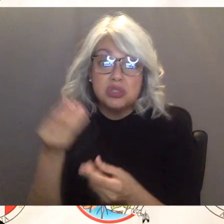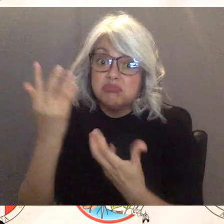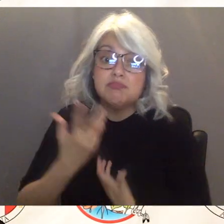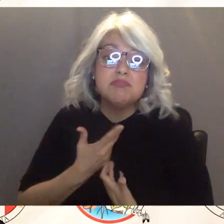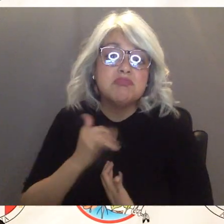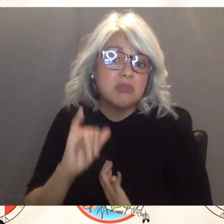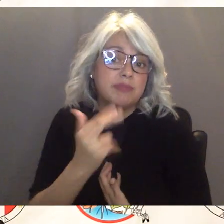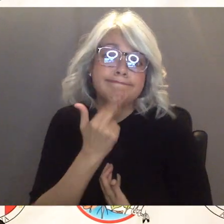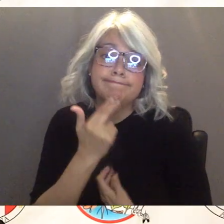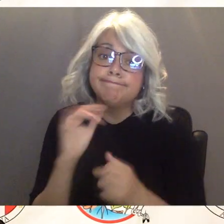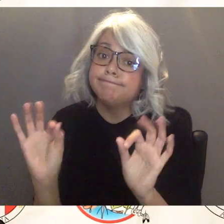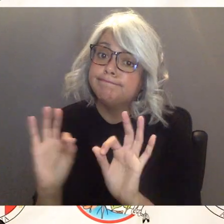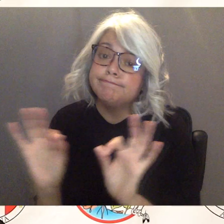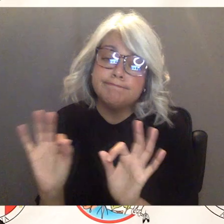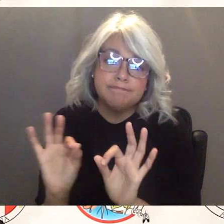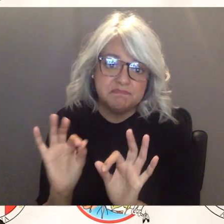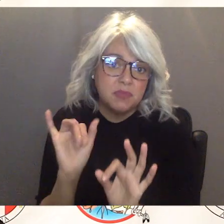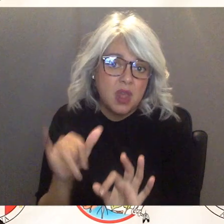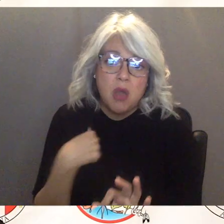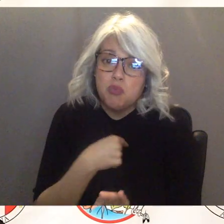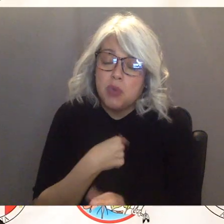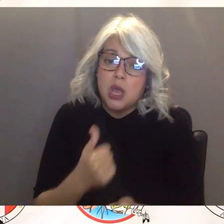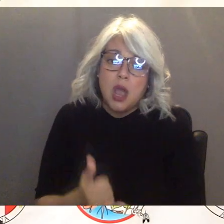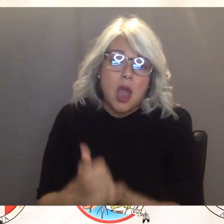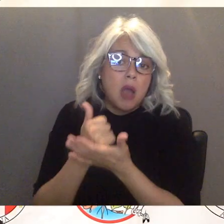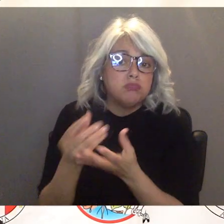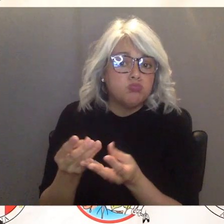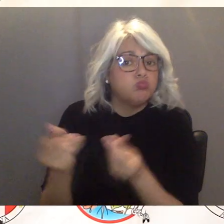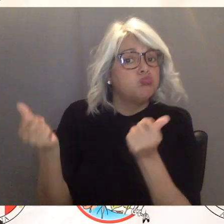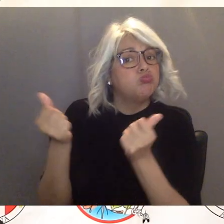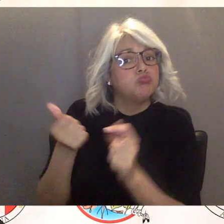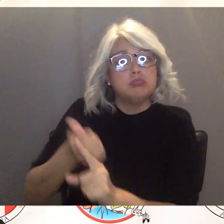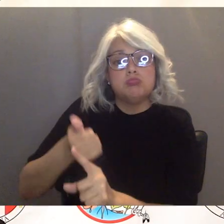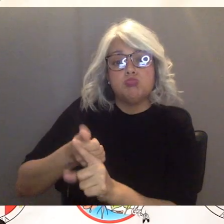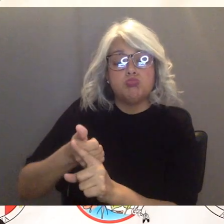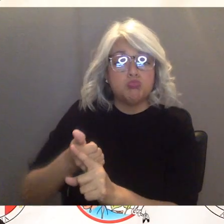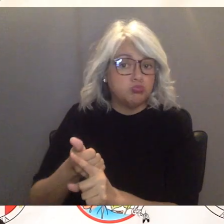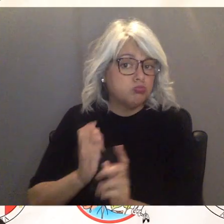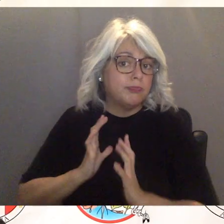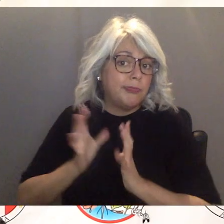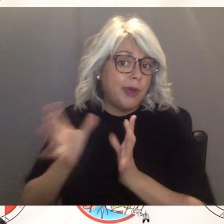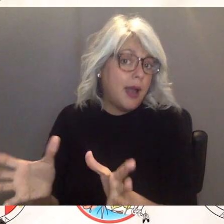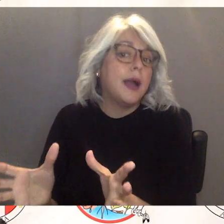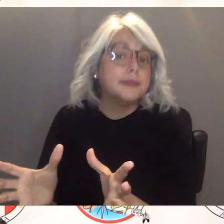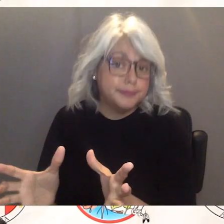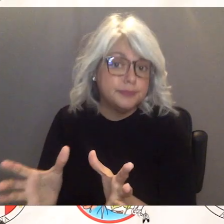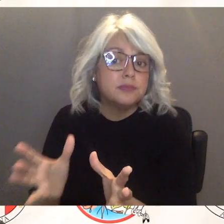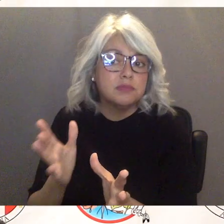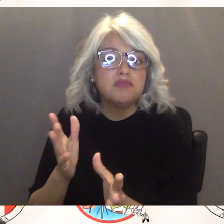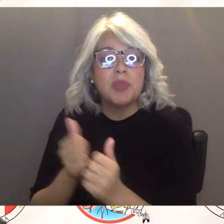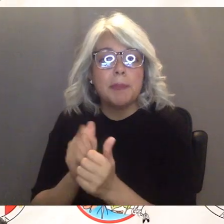and nothing that you know couldn't uh they didn't take care of with it with some follow-up medication